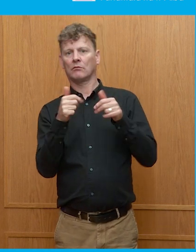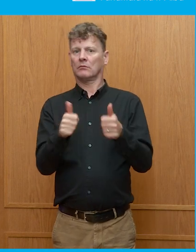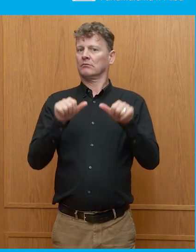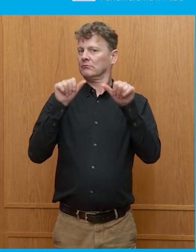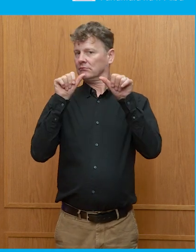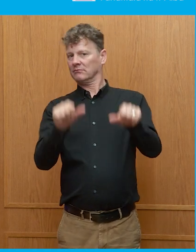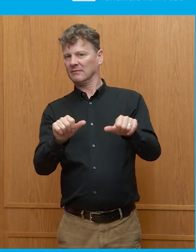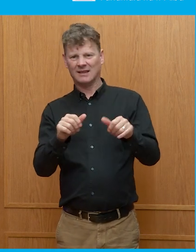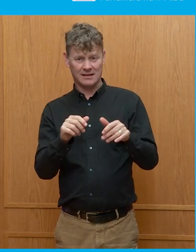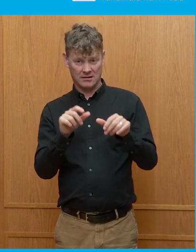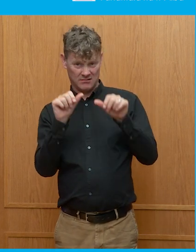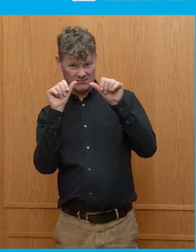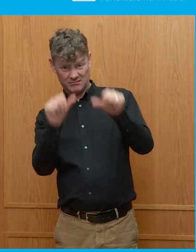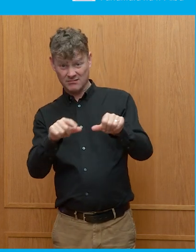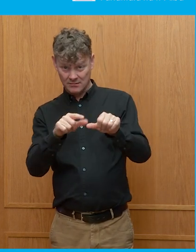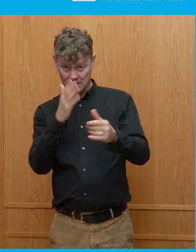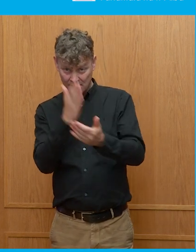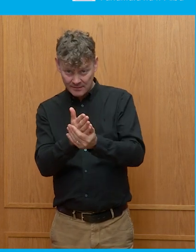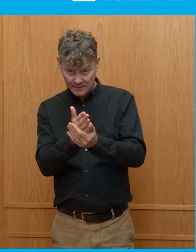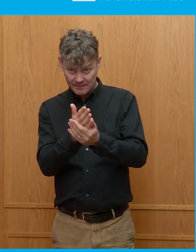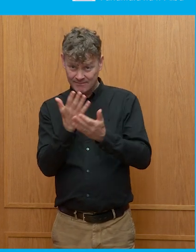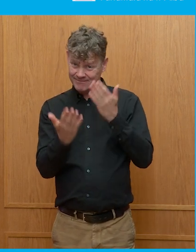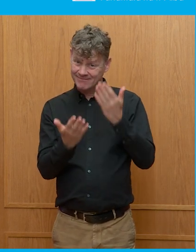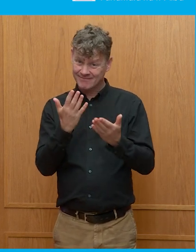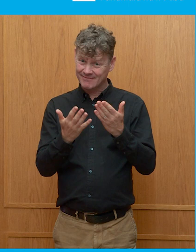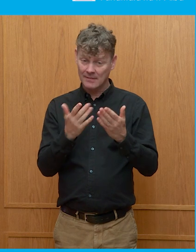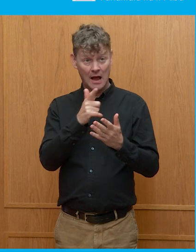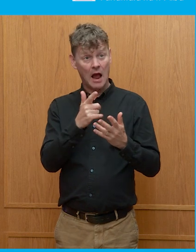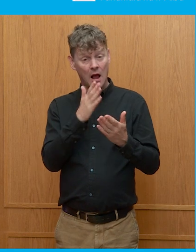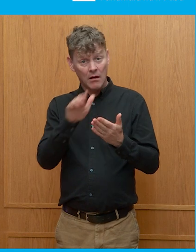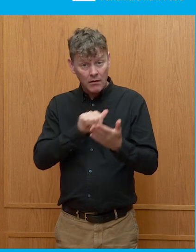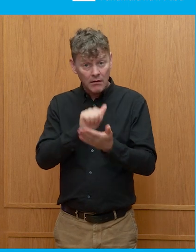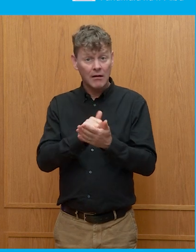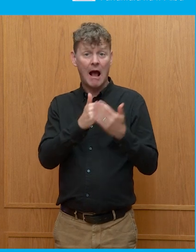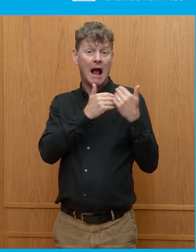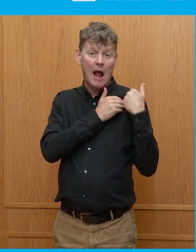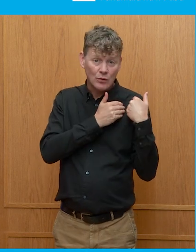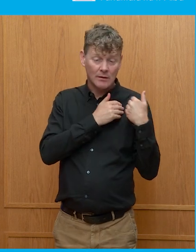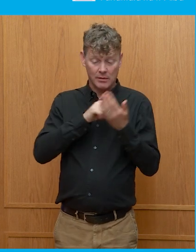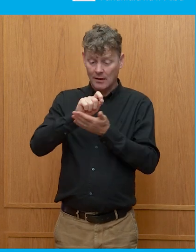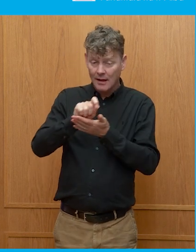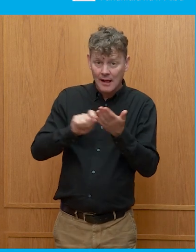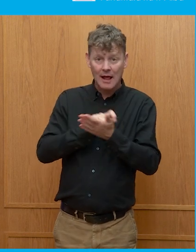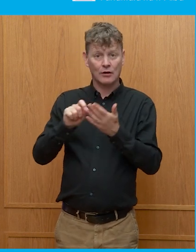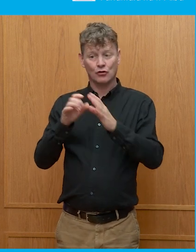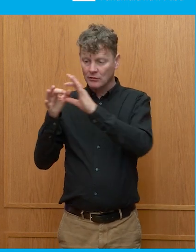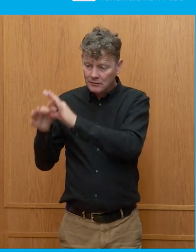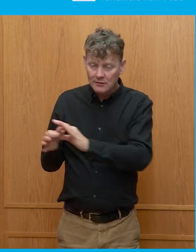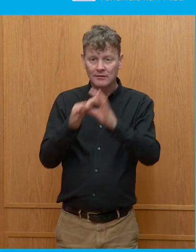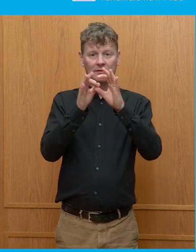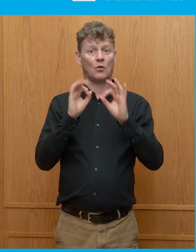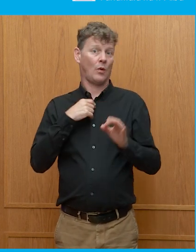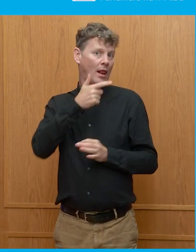kind of legitimacy from the accountable one that we are used to and lucky to